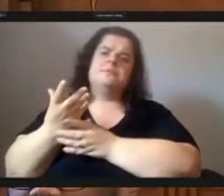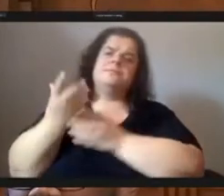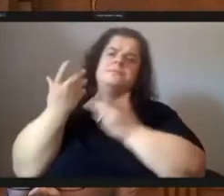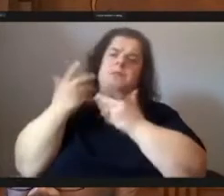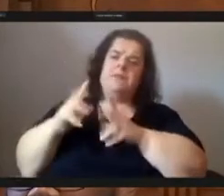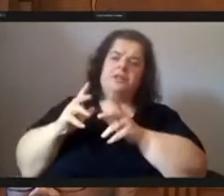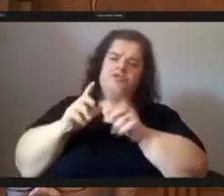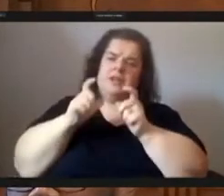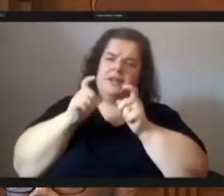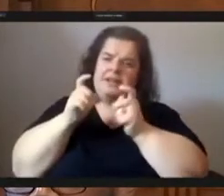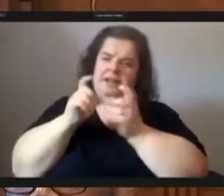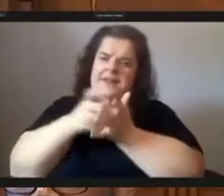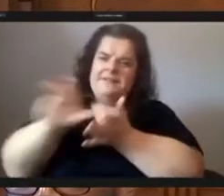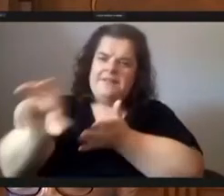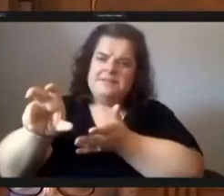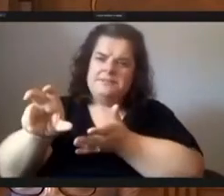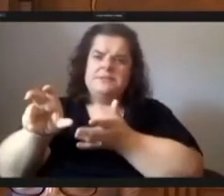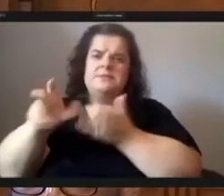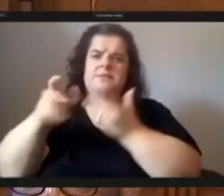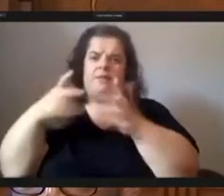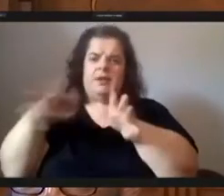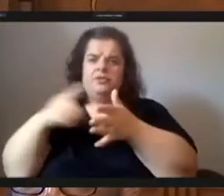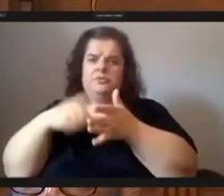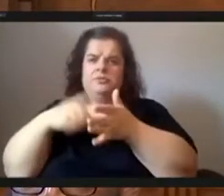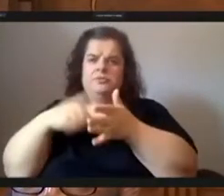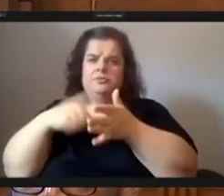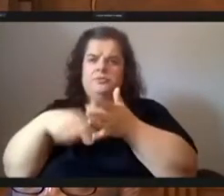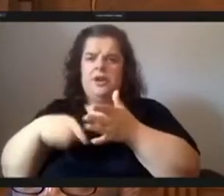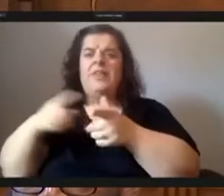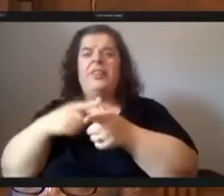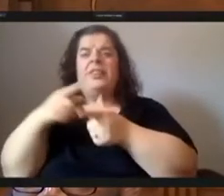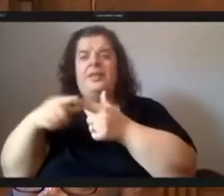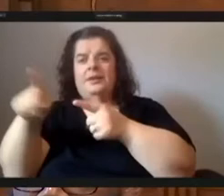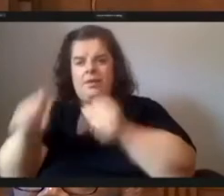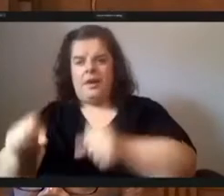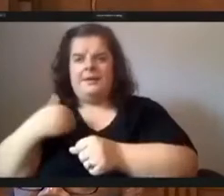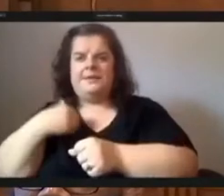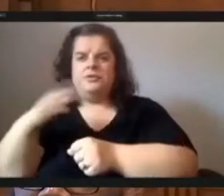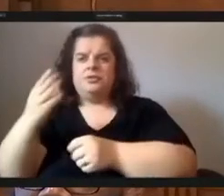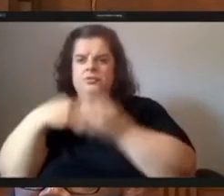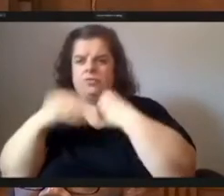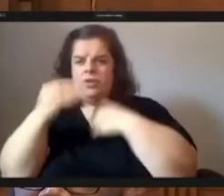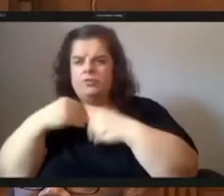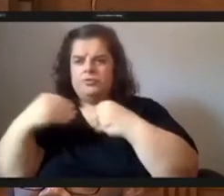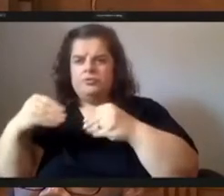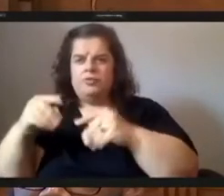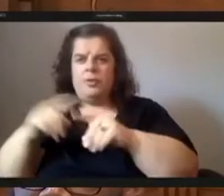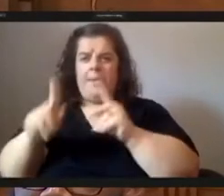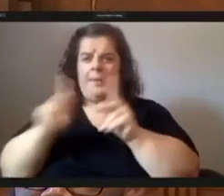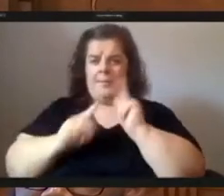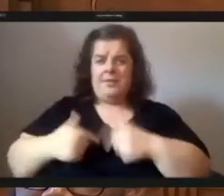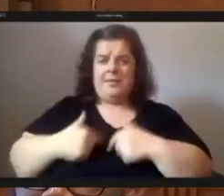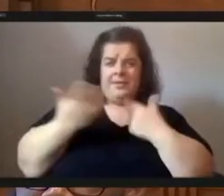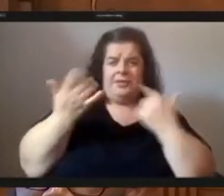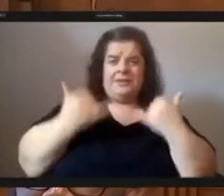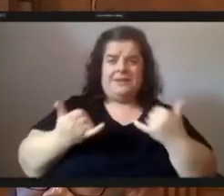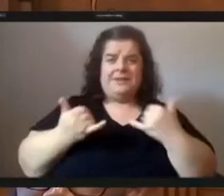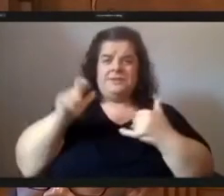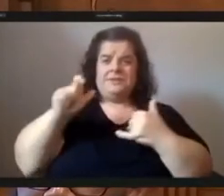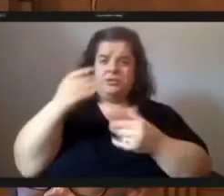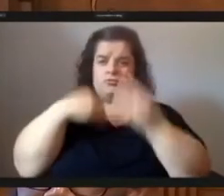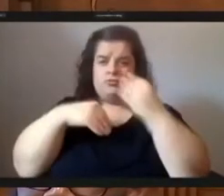off then they can have their grocery store but the people living in hazelwood today need a grocery store now